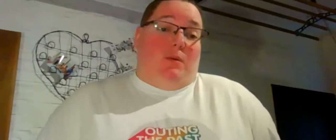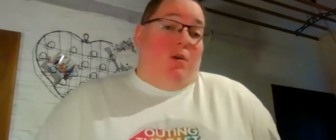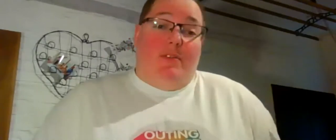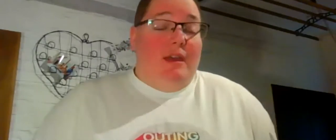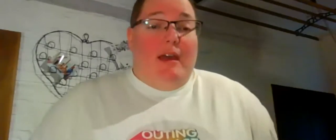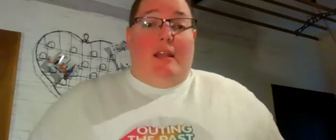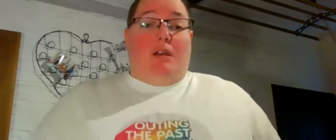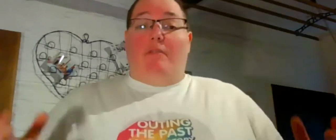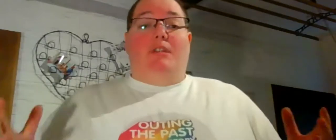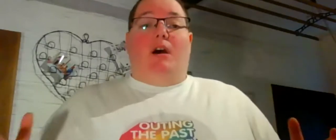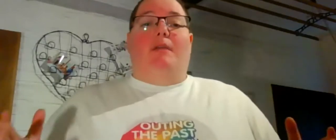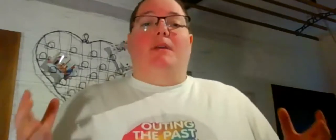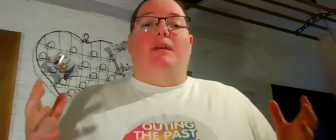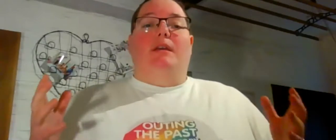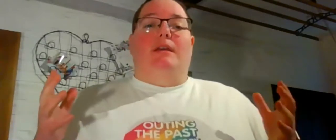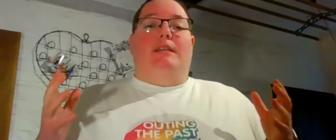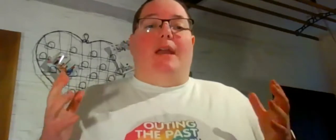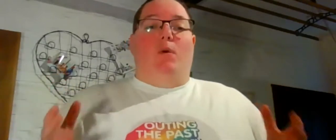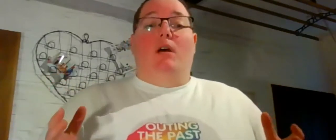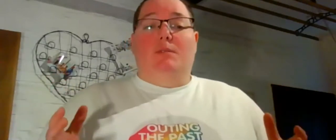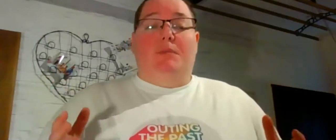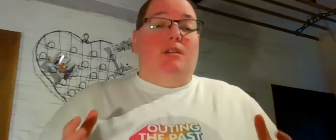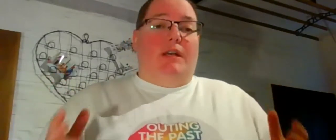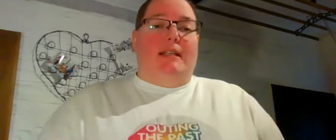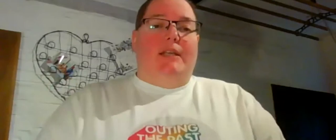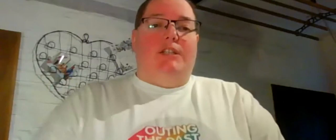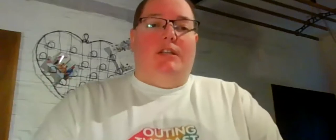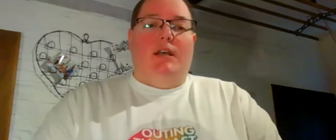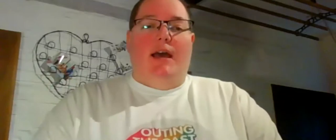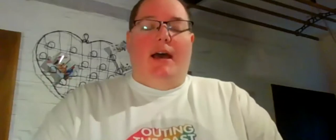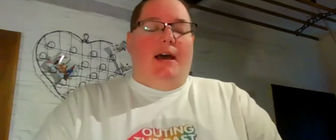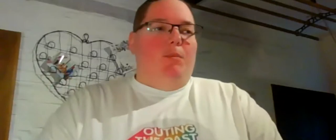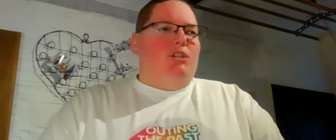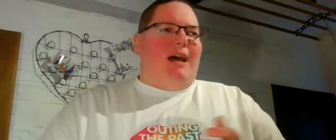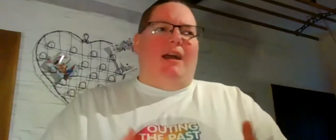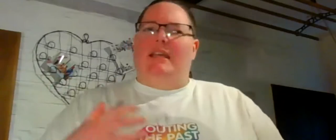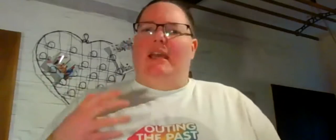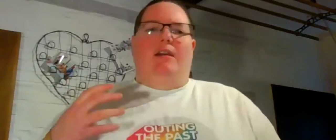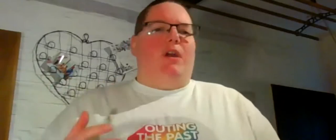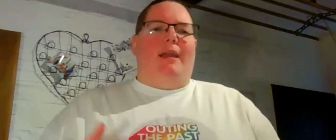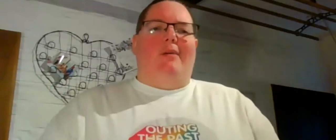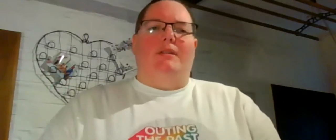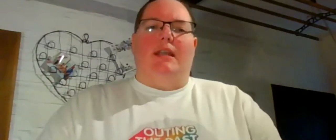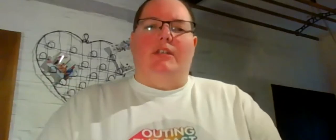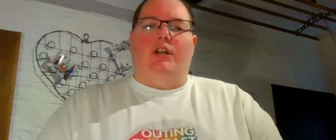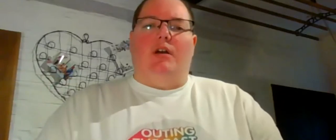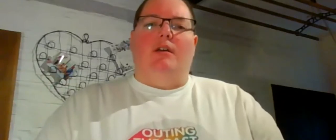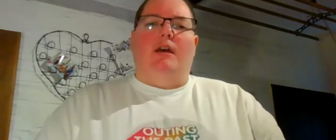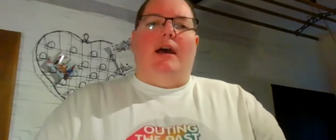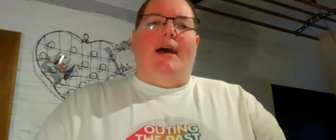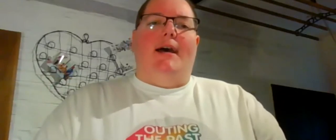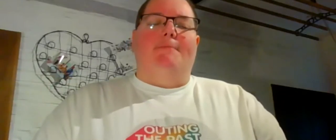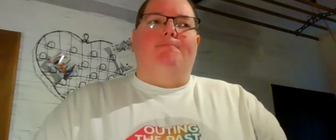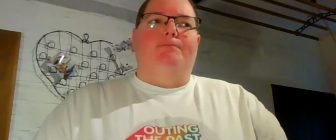know that mental health at the current time is getting worse because of isolation. And just that idea of going out into nature